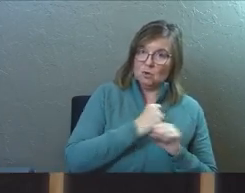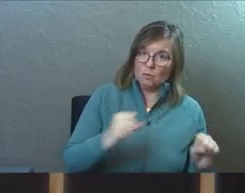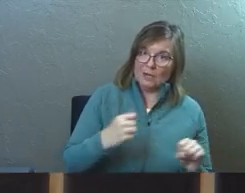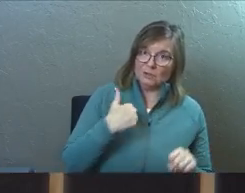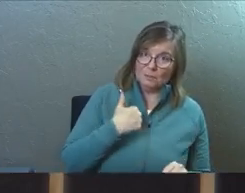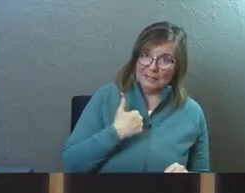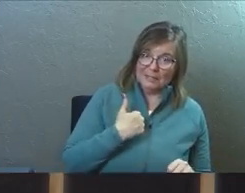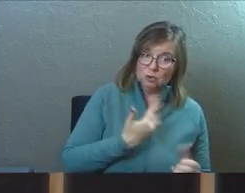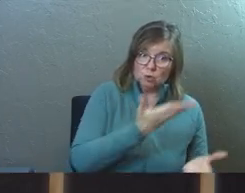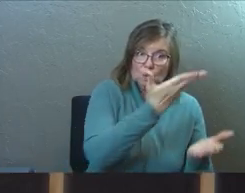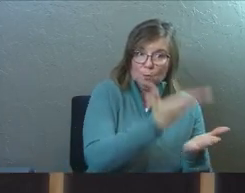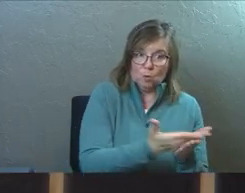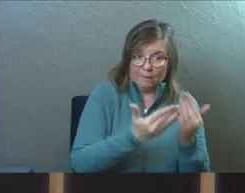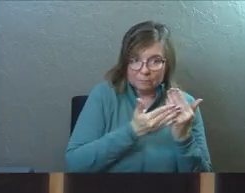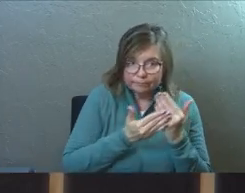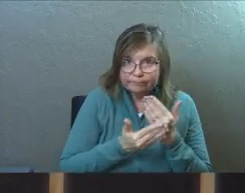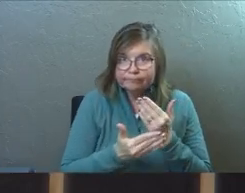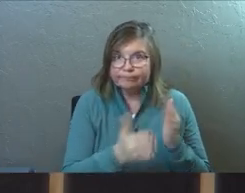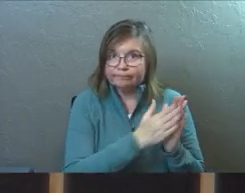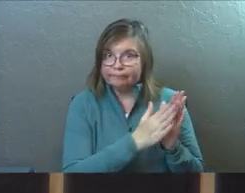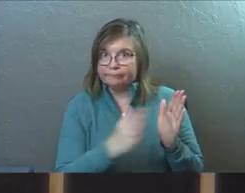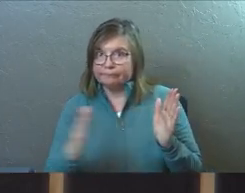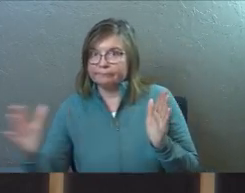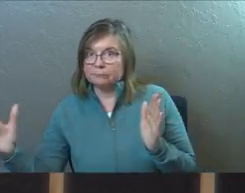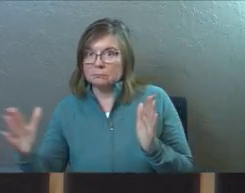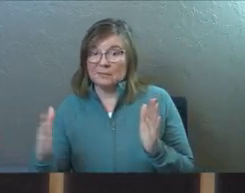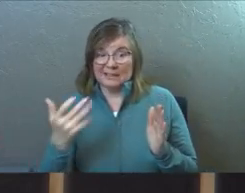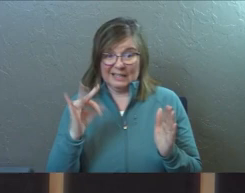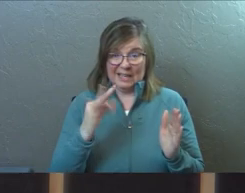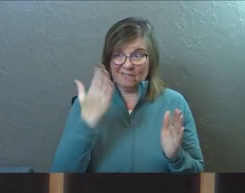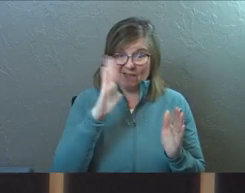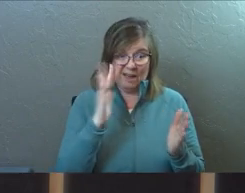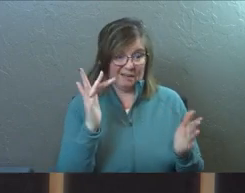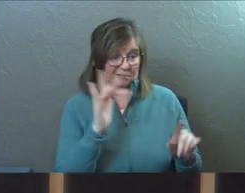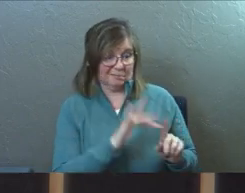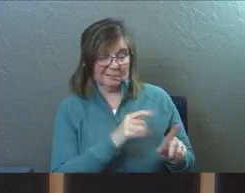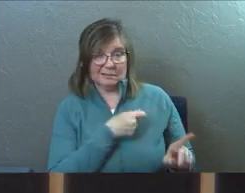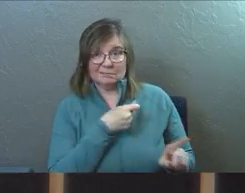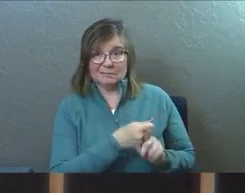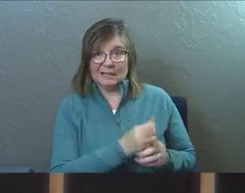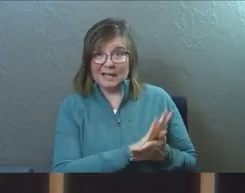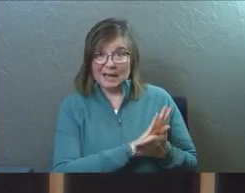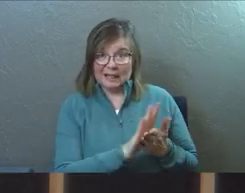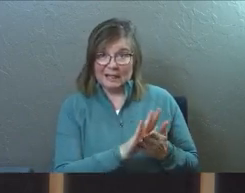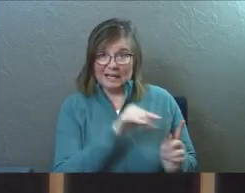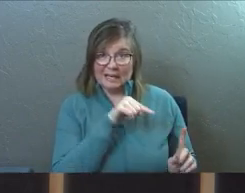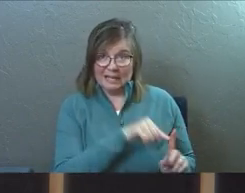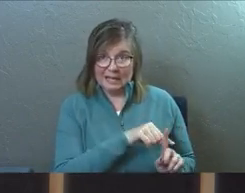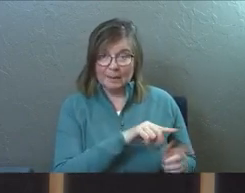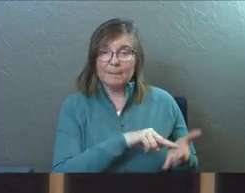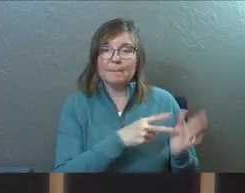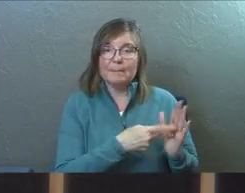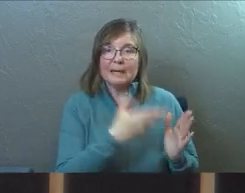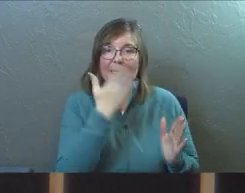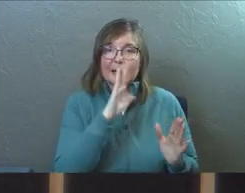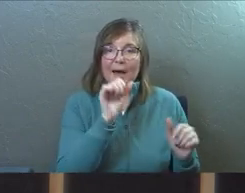down through the ages that if God could clean someone as stained as him, then God can clean you.